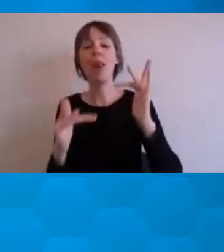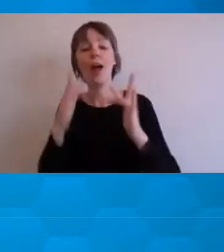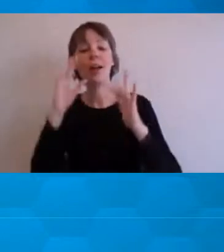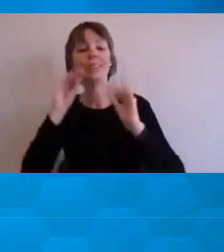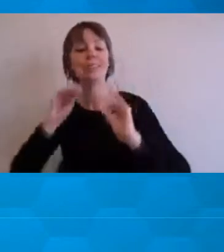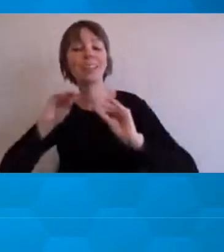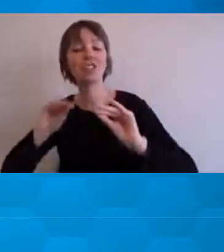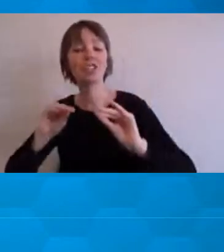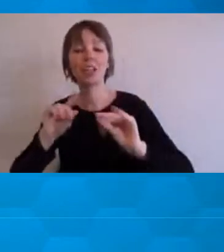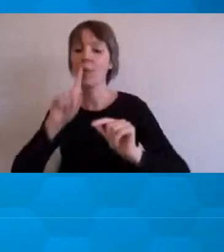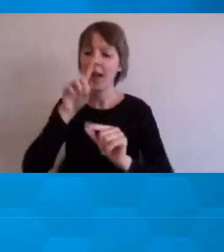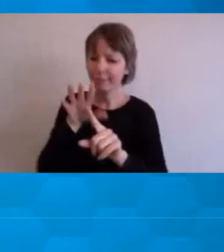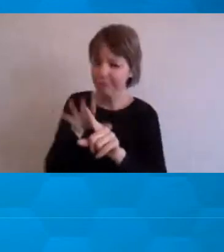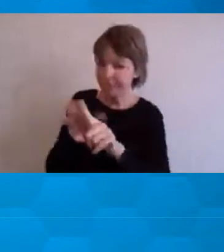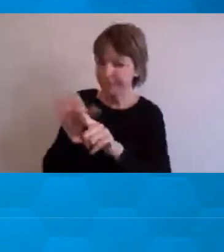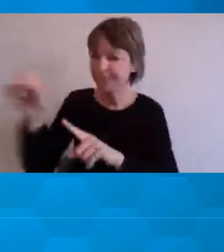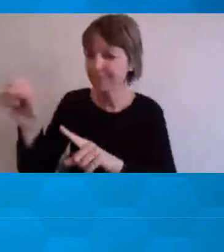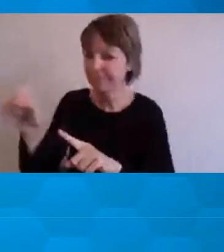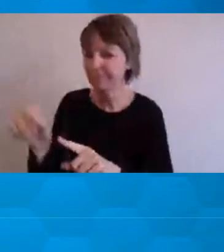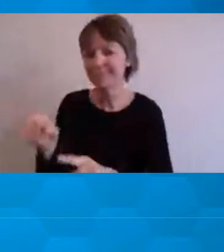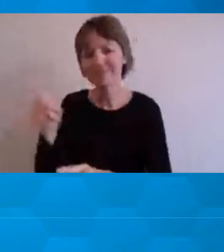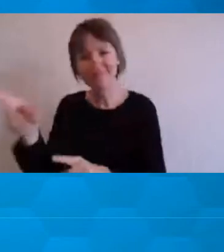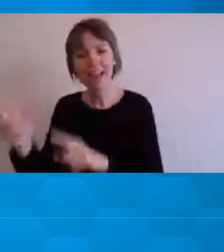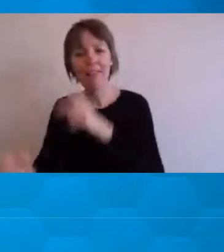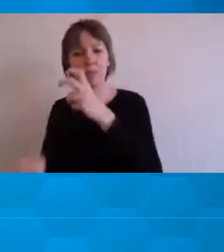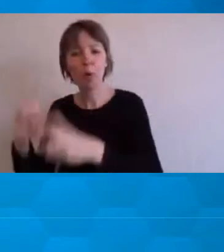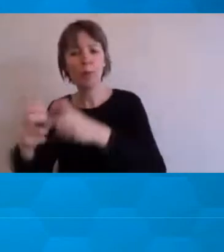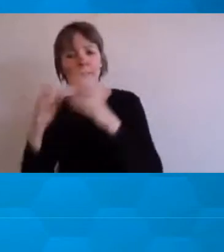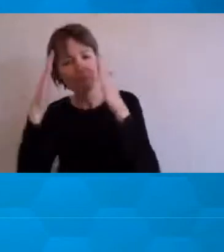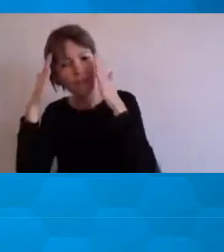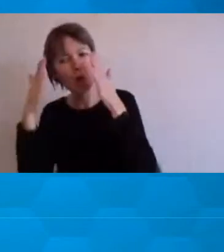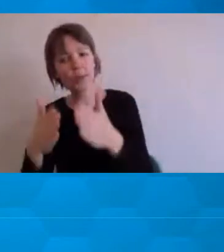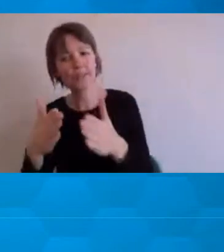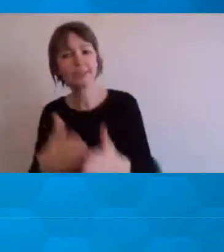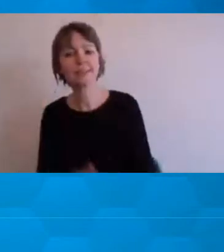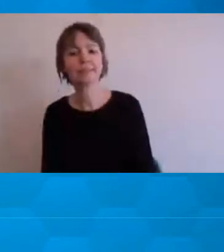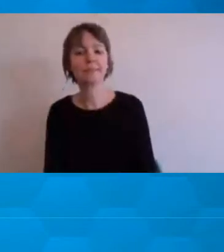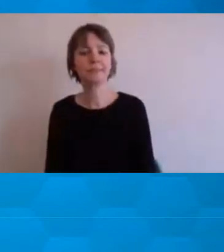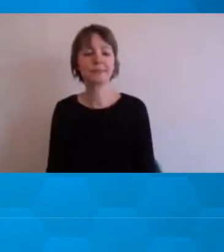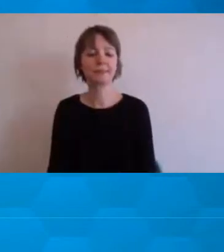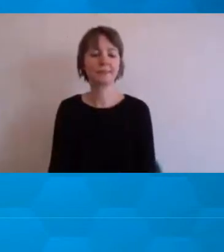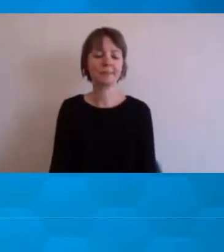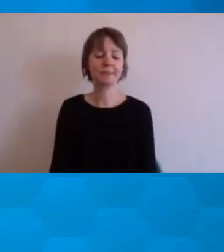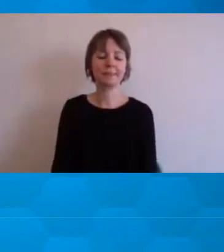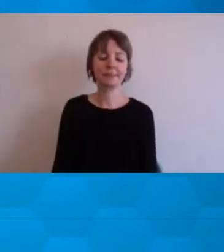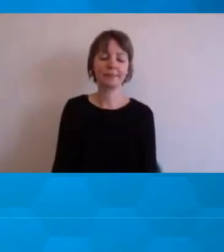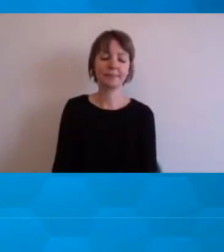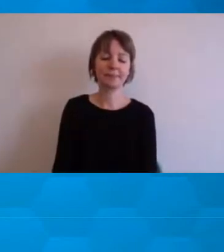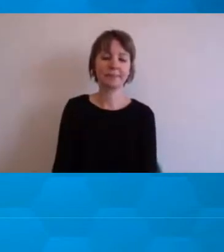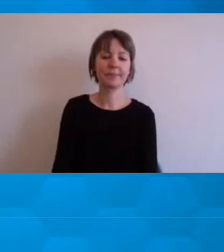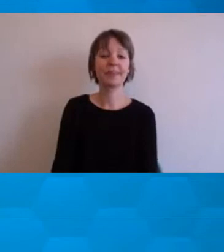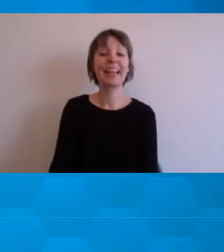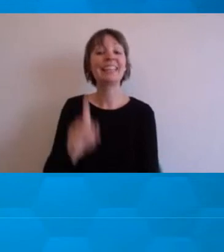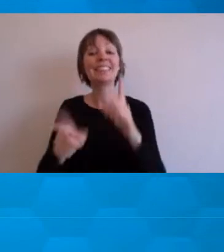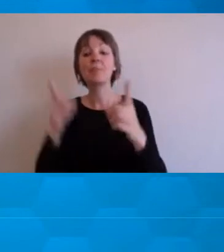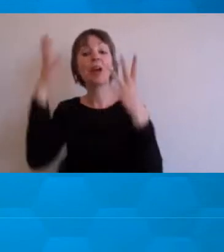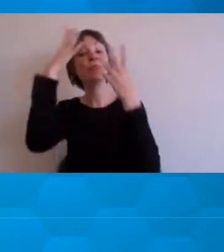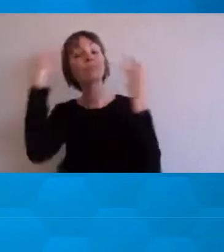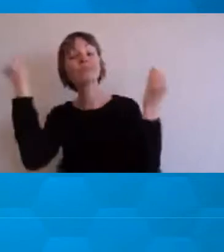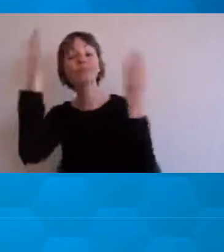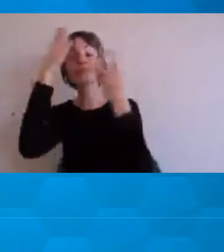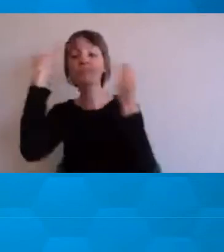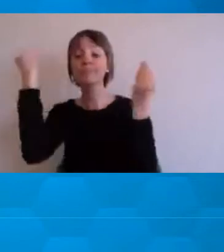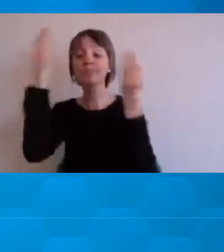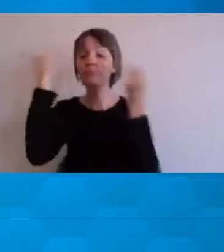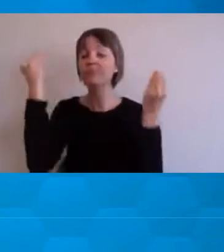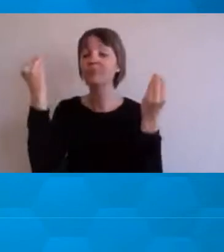When we do see difficulty focusing, that can actually be a very short or no attention, can be forgetfulness and we might see